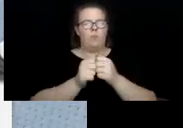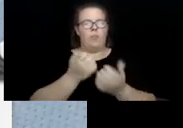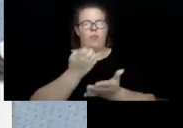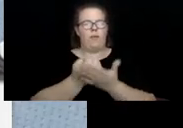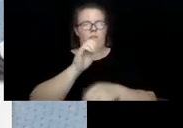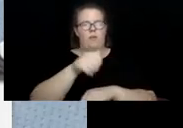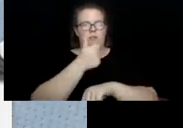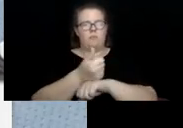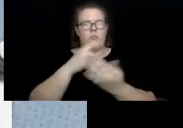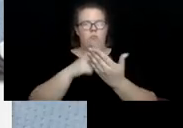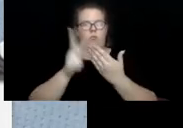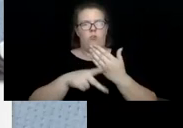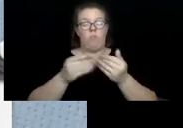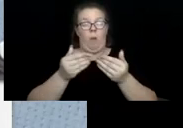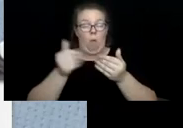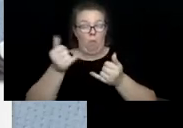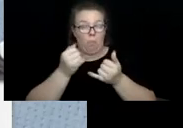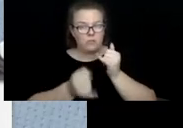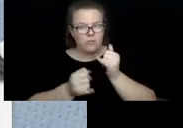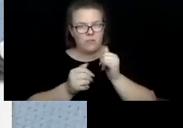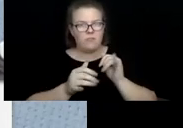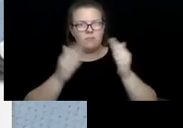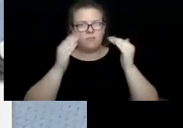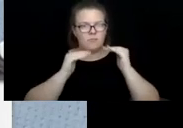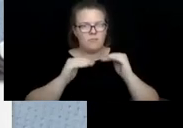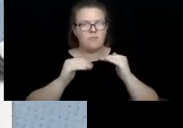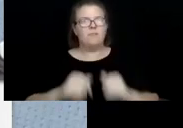And almost lastly is our next slide.